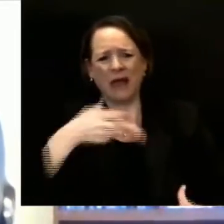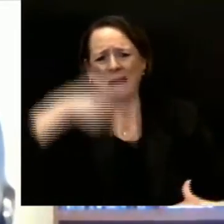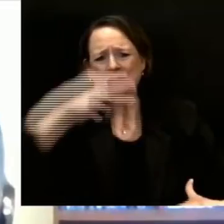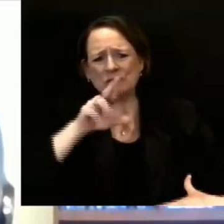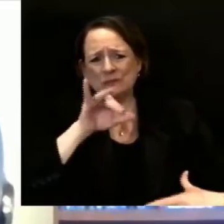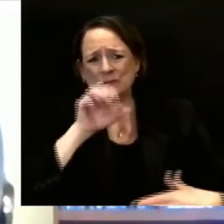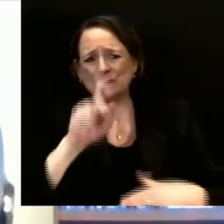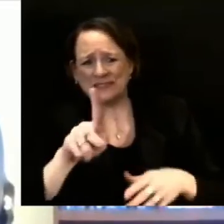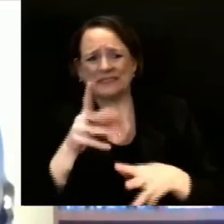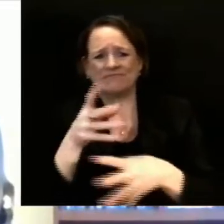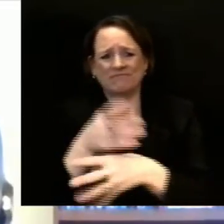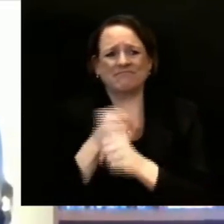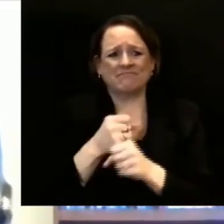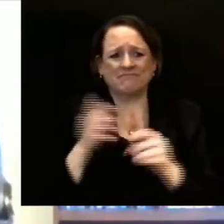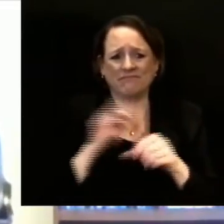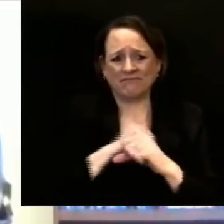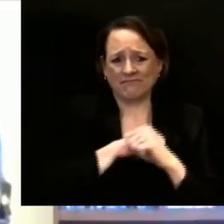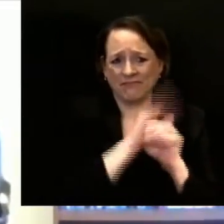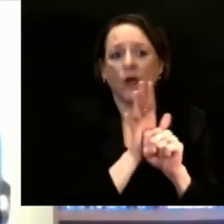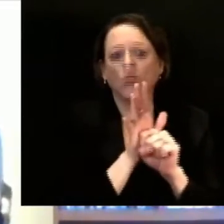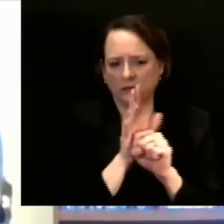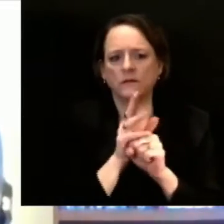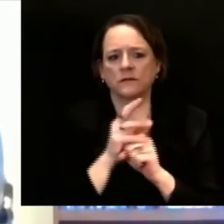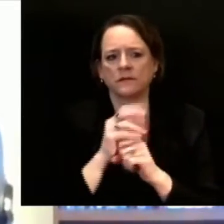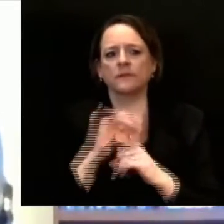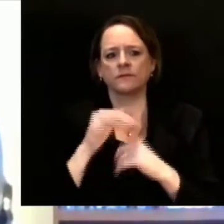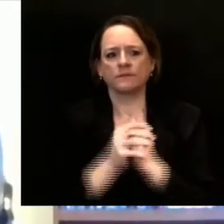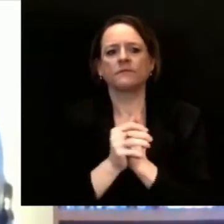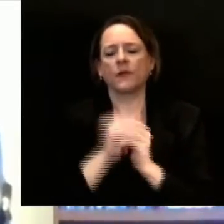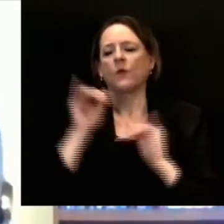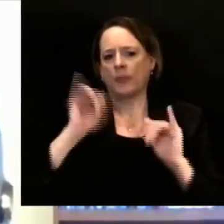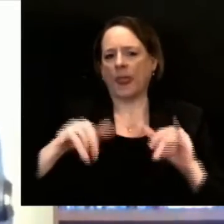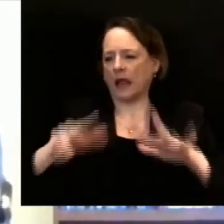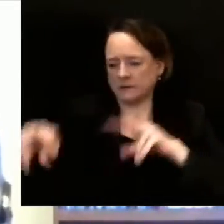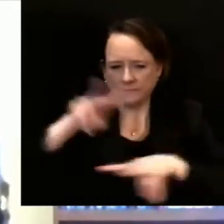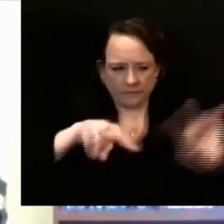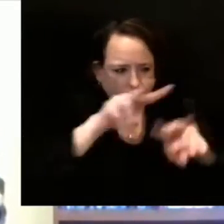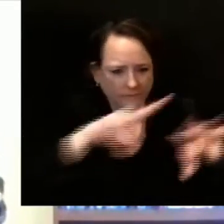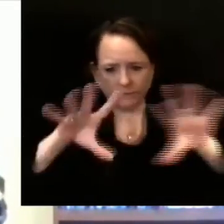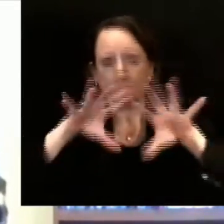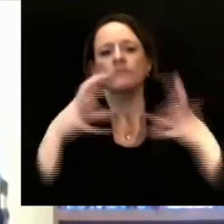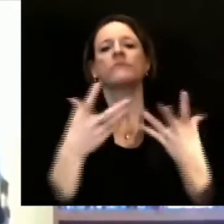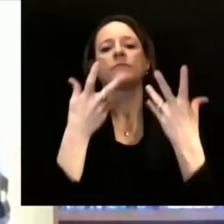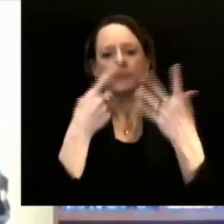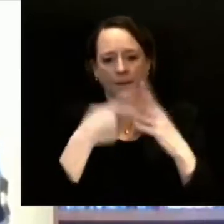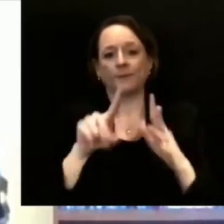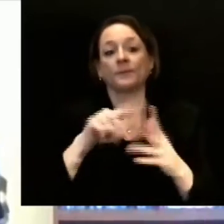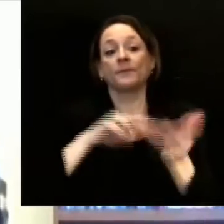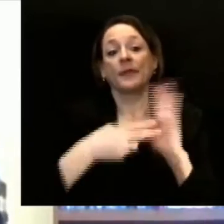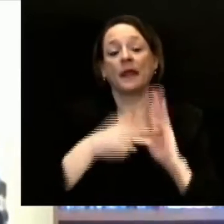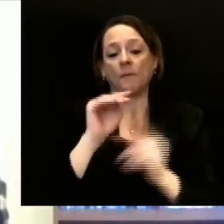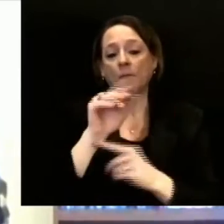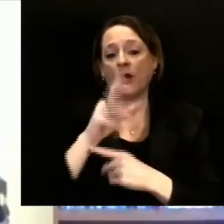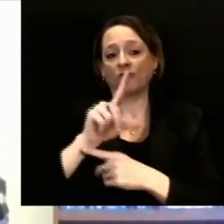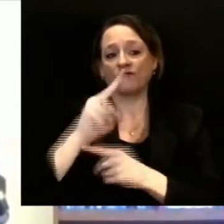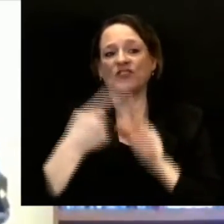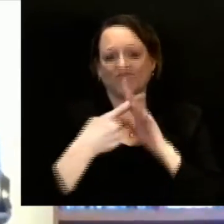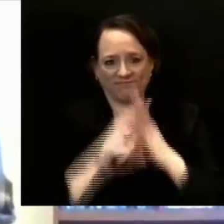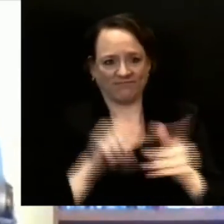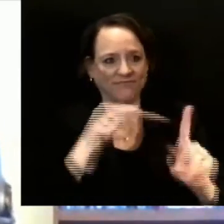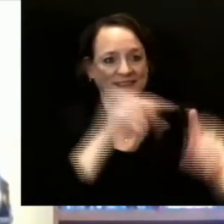for rollout. These are difficult decisions, and we do not take this responsibility lightly.